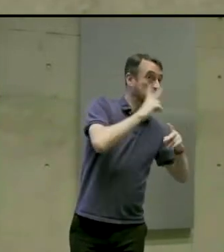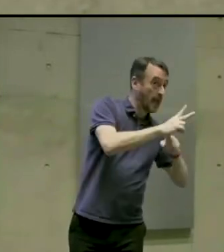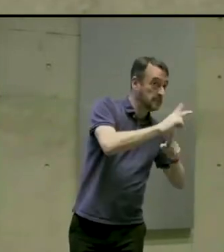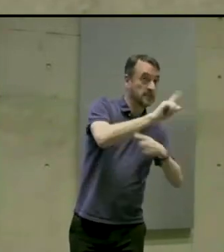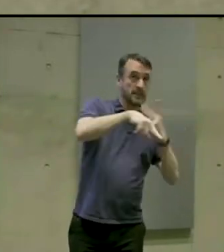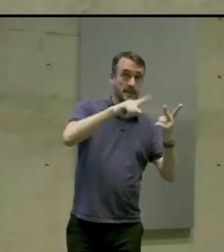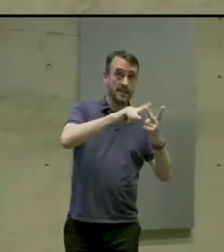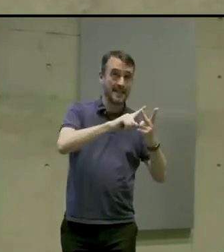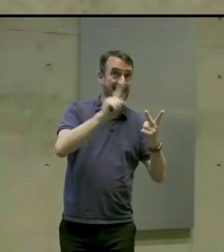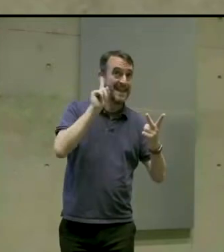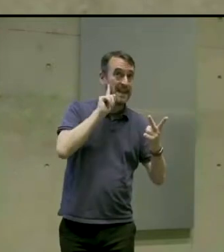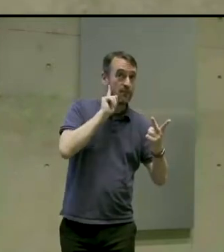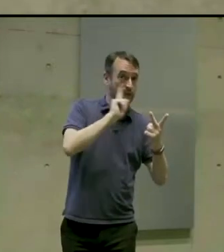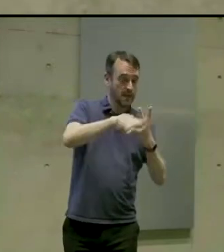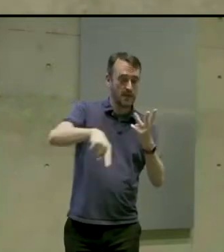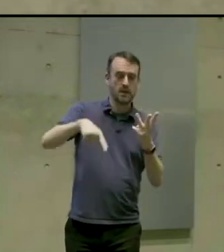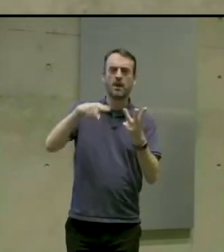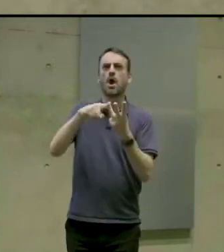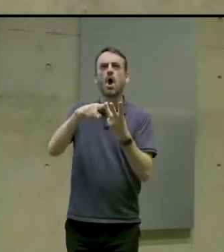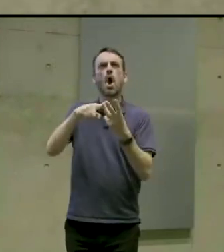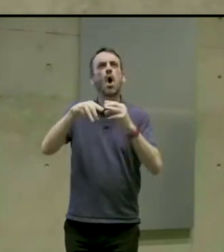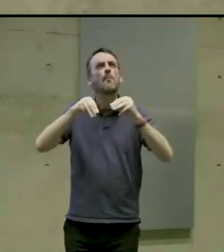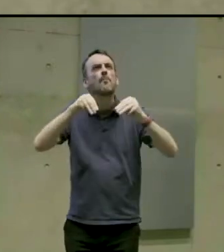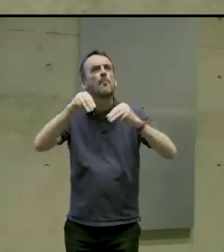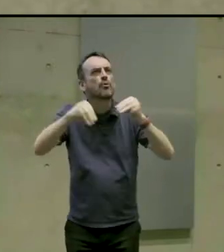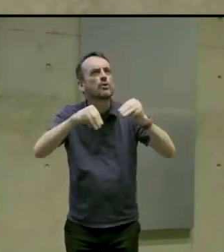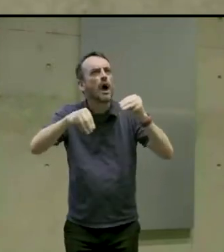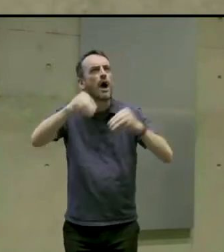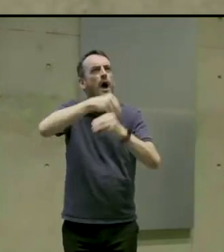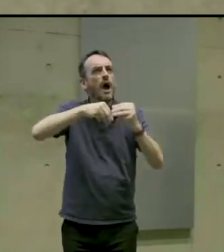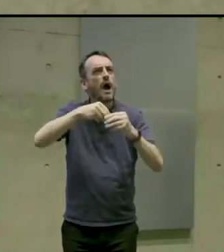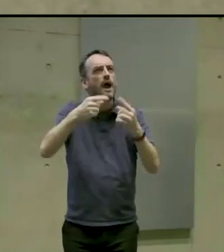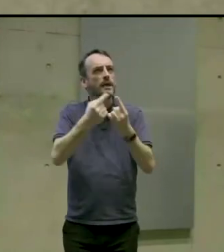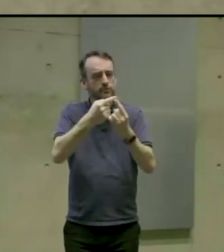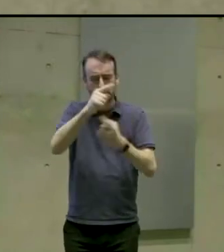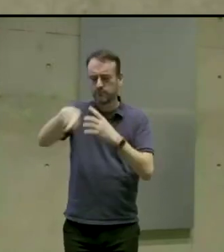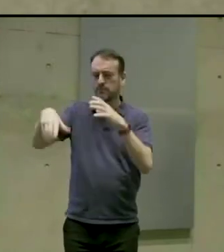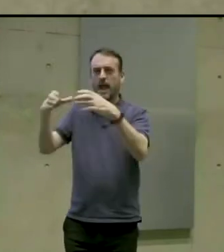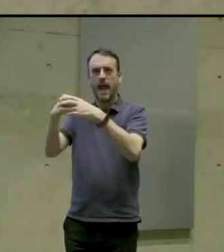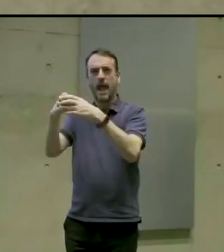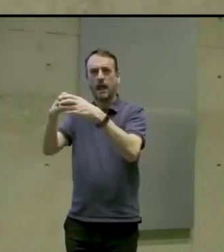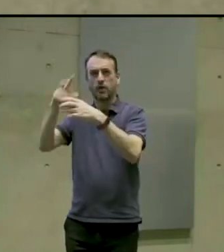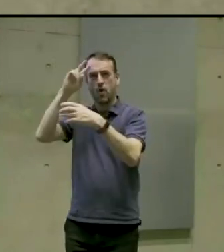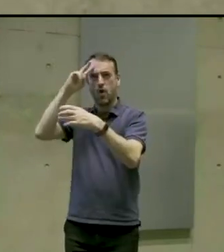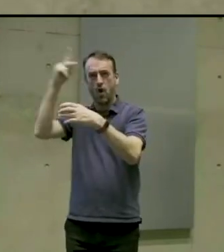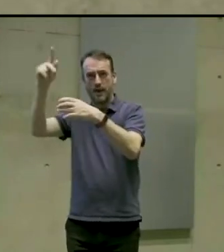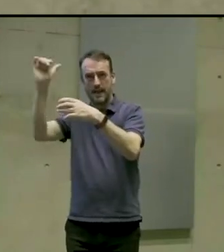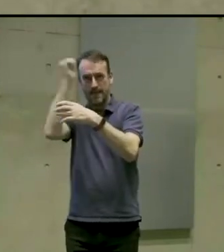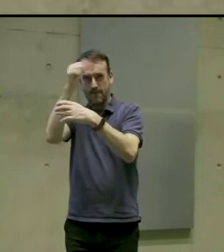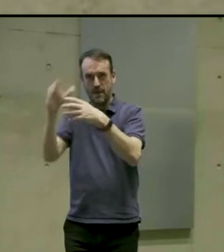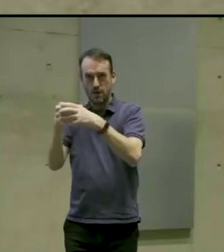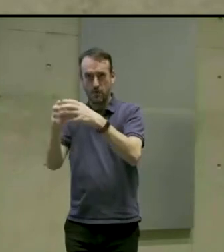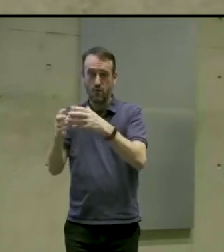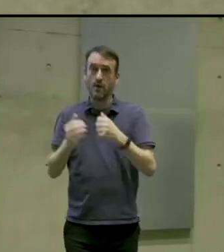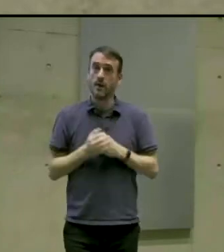And in the beginning, we sort of brought them all in at once. And since we were quite a small team,